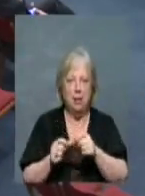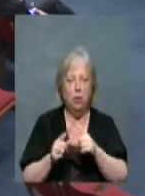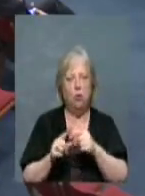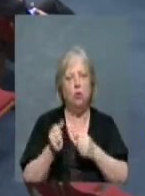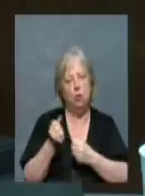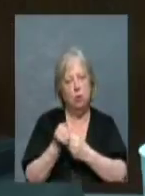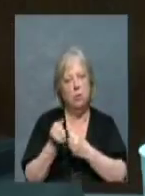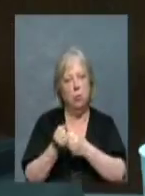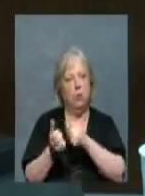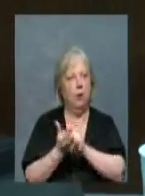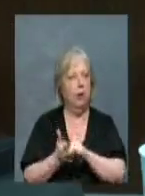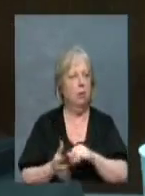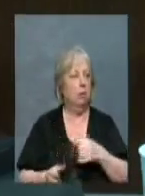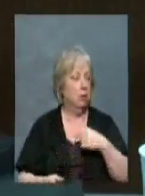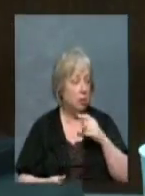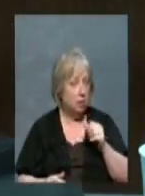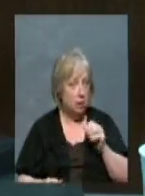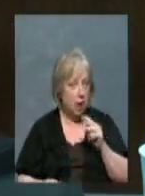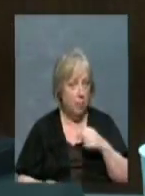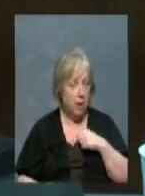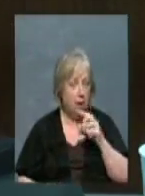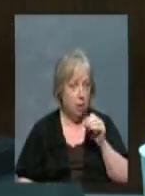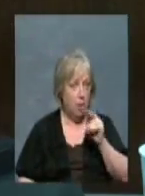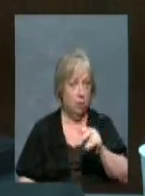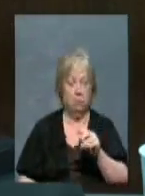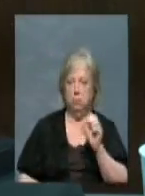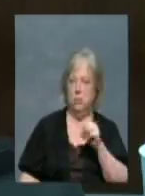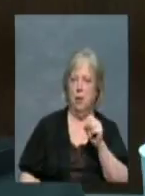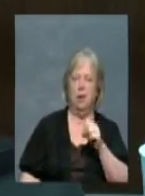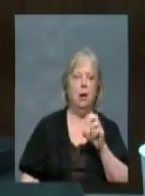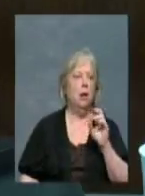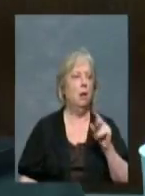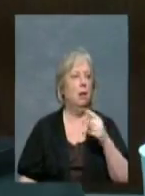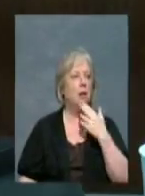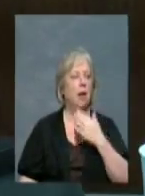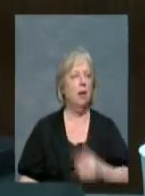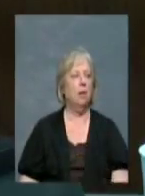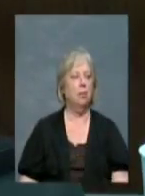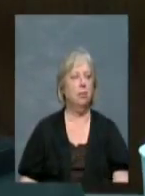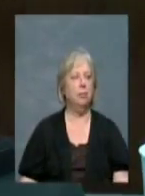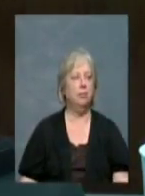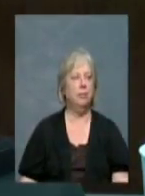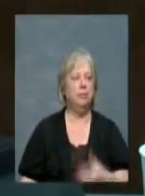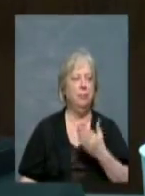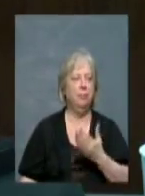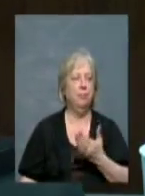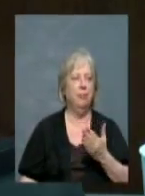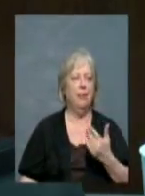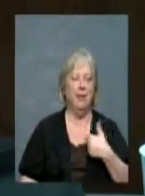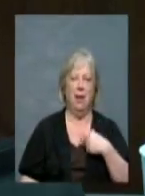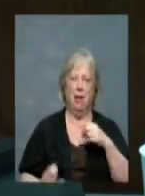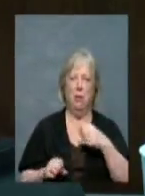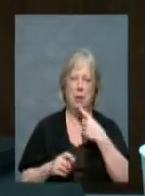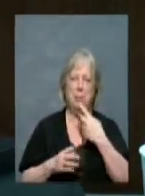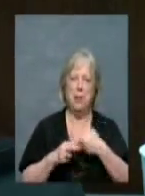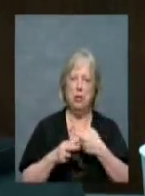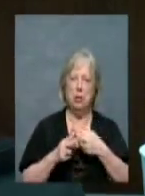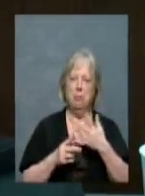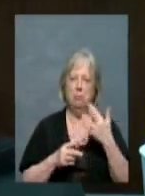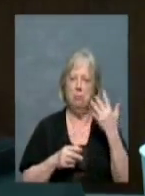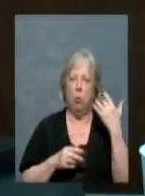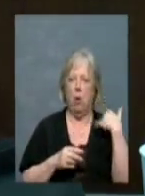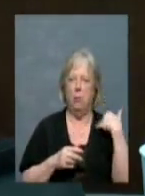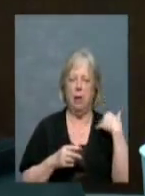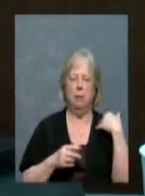Final. Am I on? Actually, you are. Okay, thank you. The thing that I had mentioned some time ago is